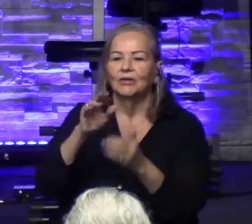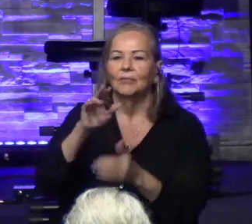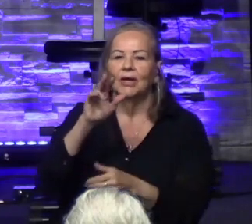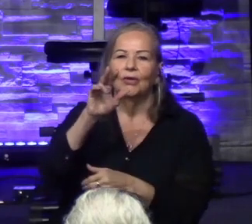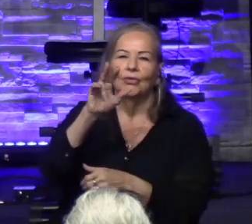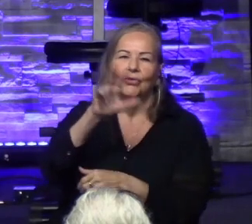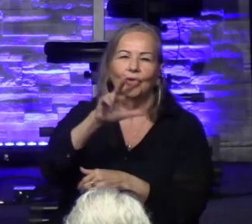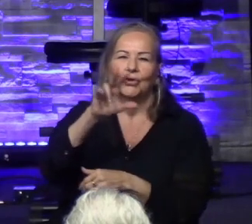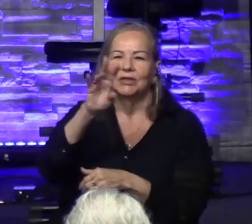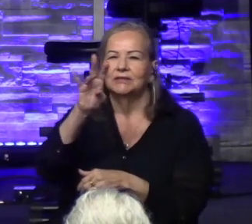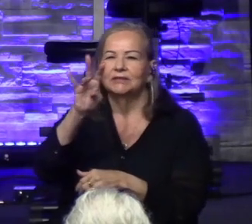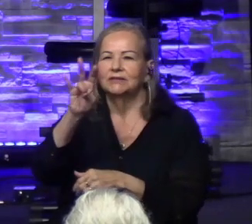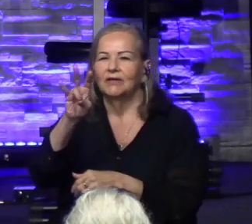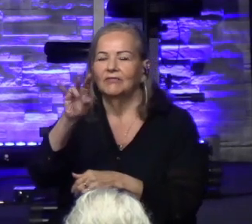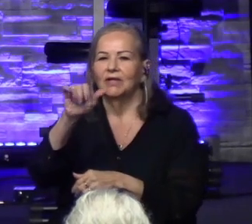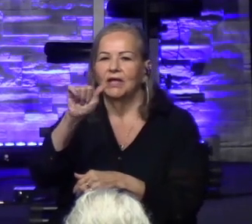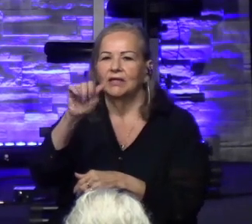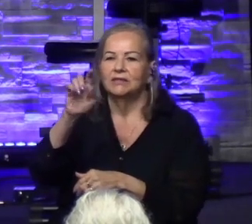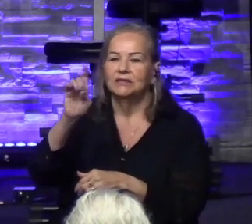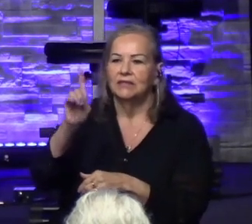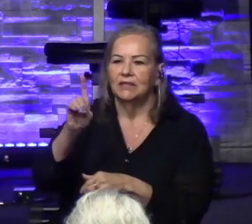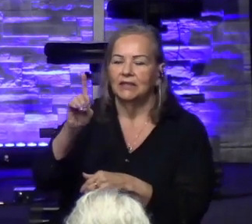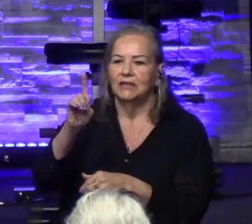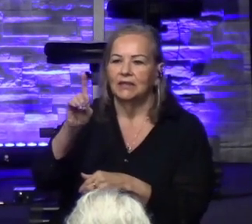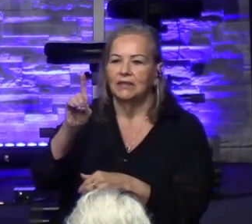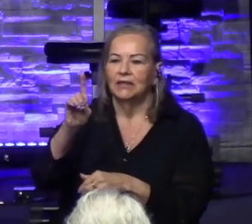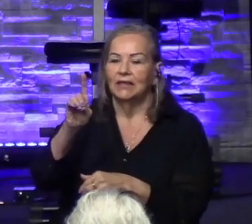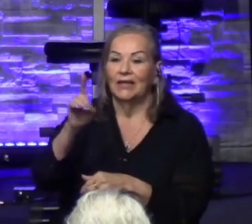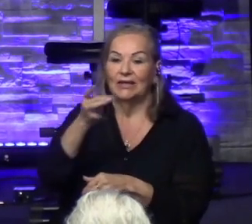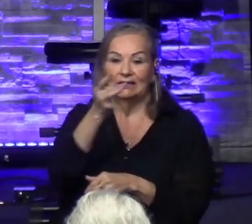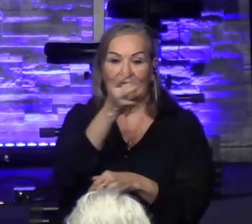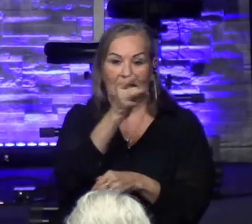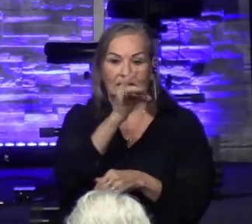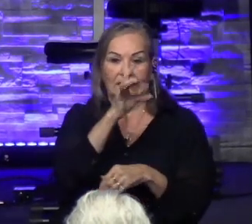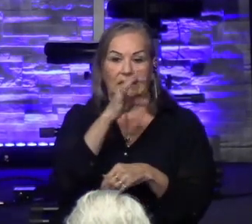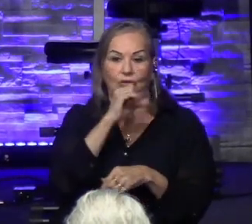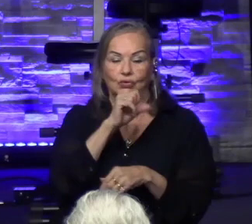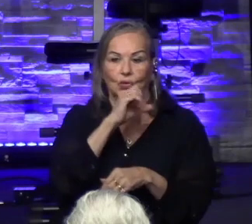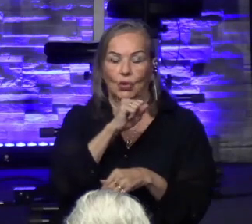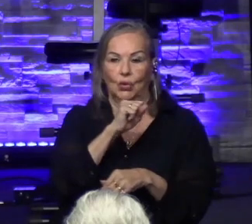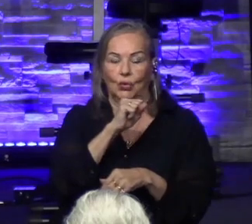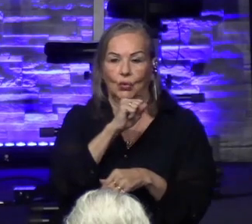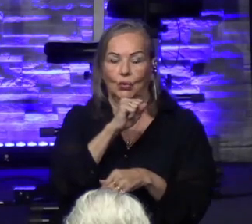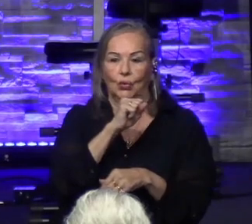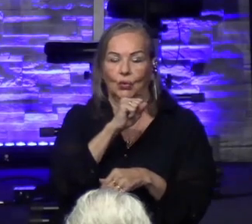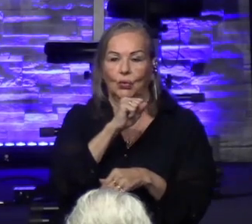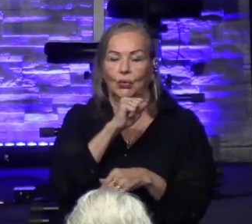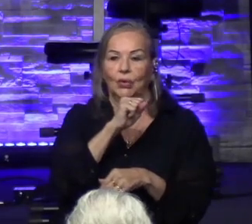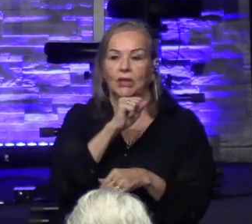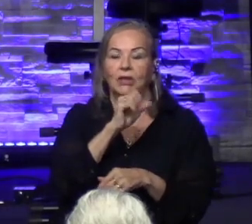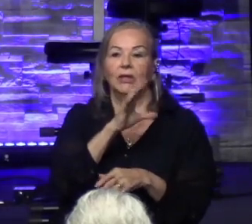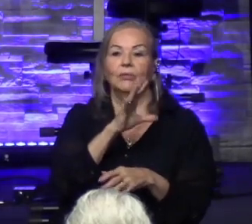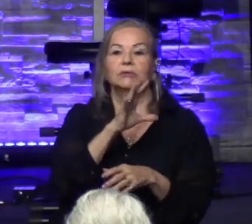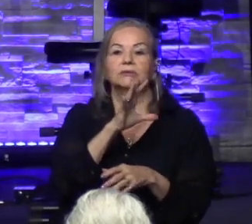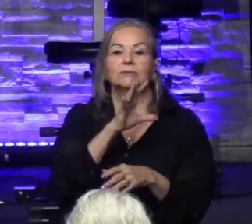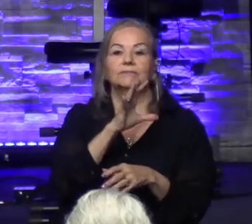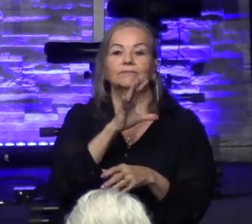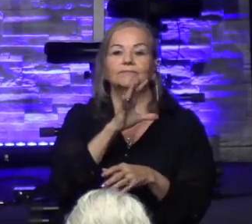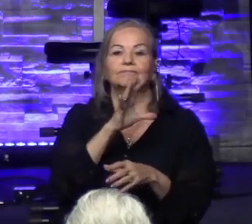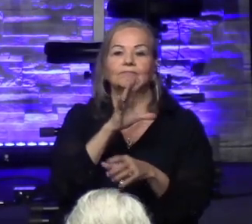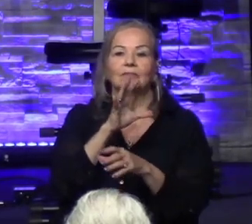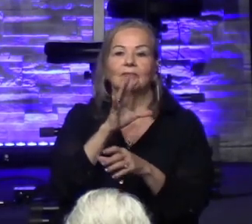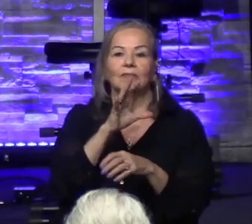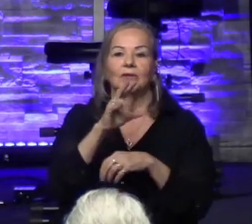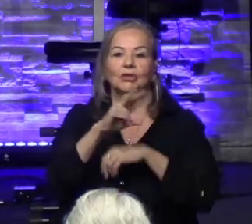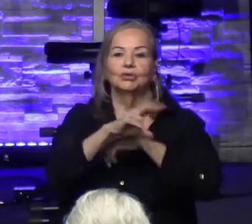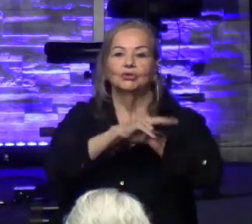of 16, was kidnapped by pirates and carried off to Ireland. But while in Ireland, he began to pray, and he got